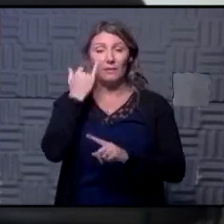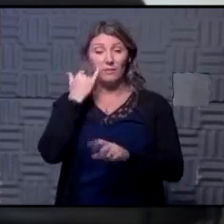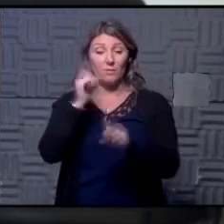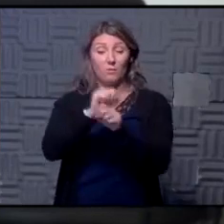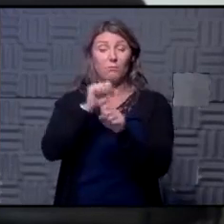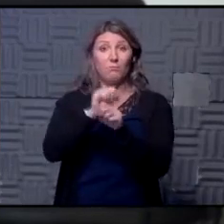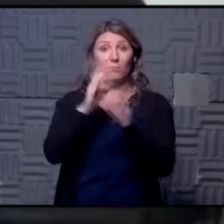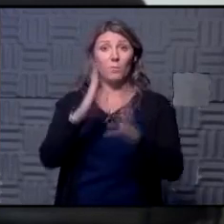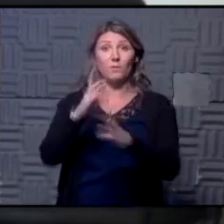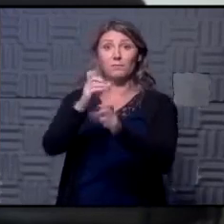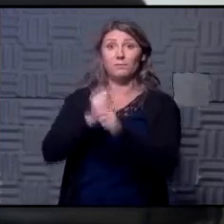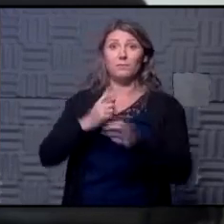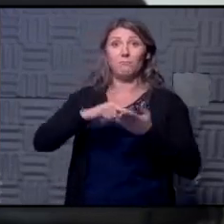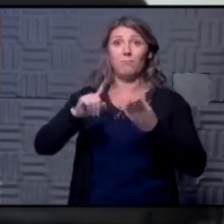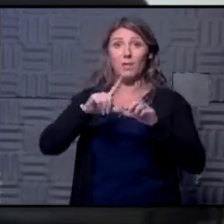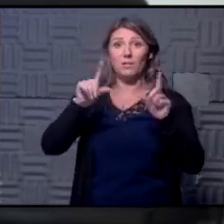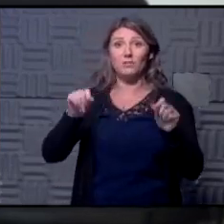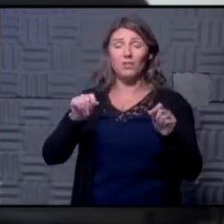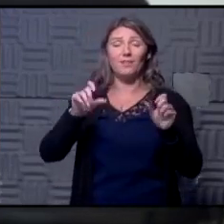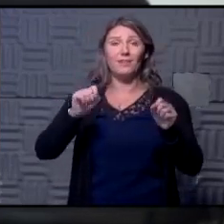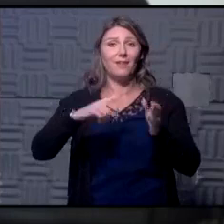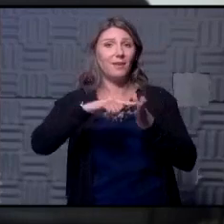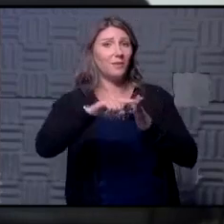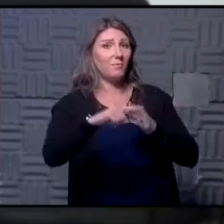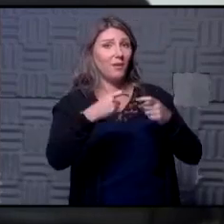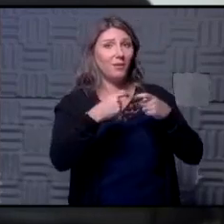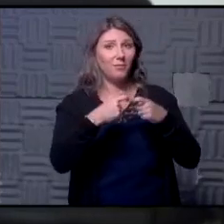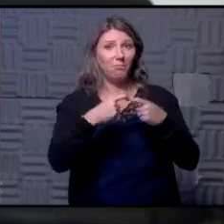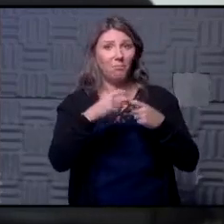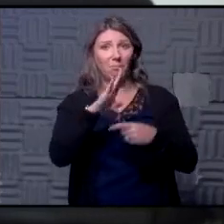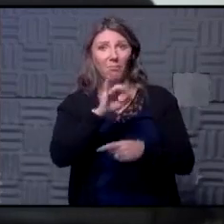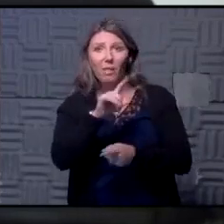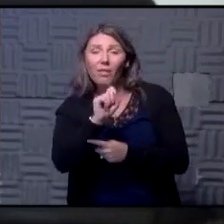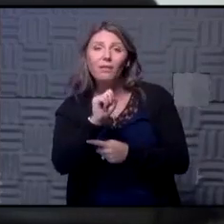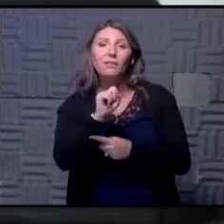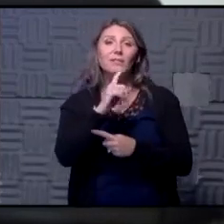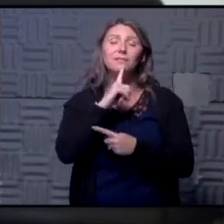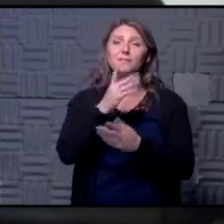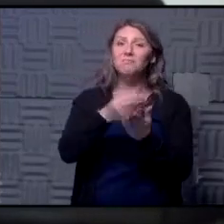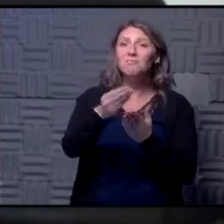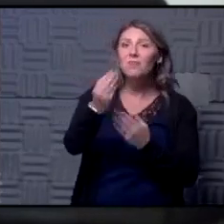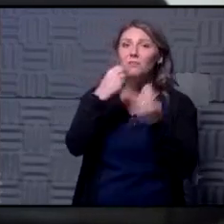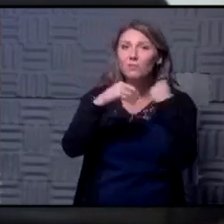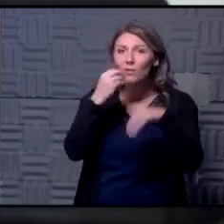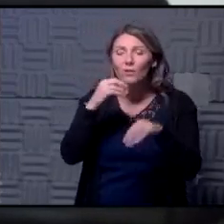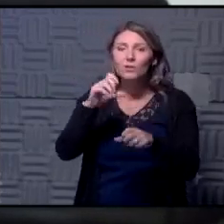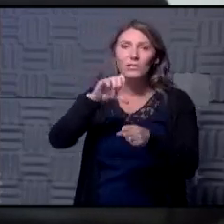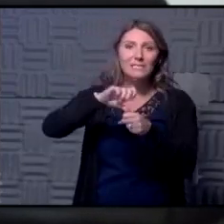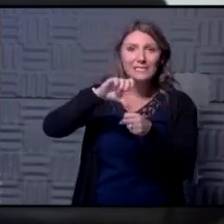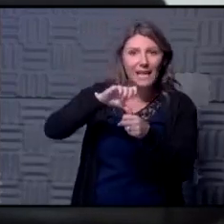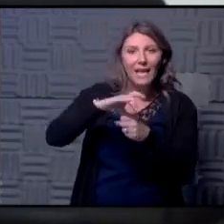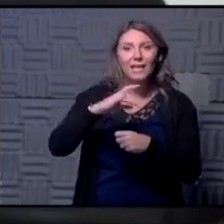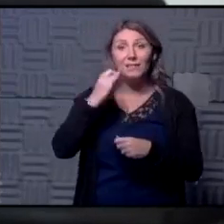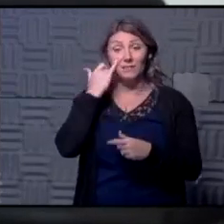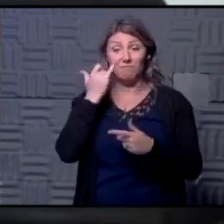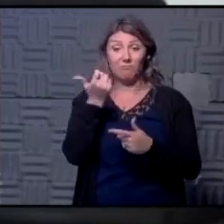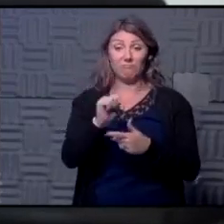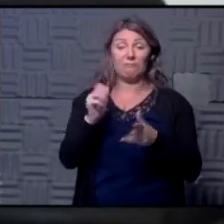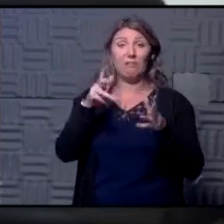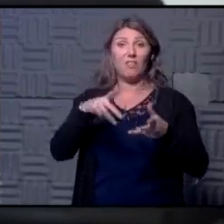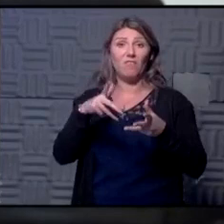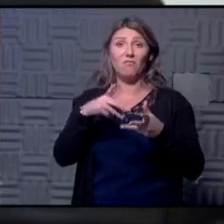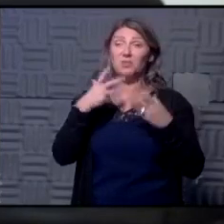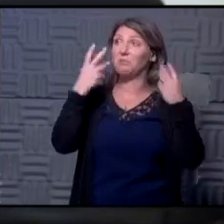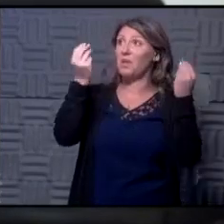then they're able to pay their bills they're able to buy groceries they're able to buy gas um and if there's any leftover go out